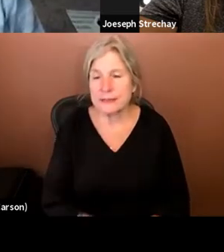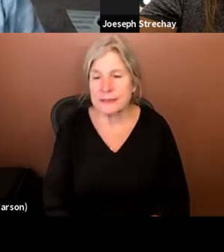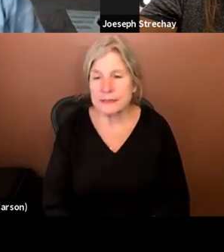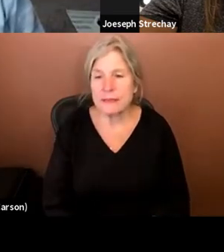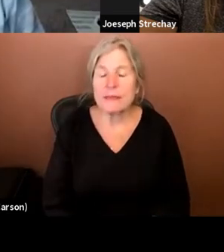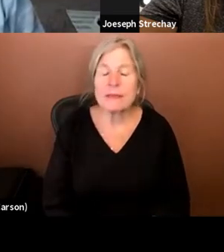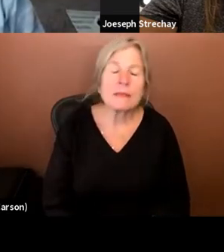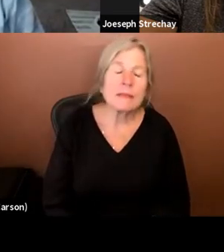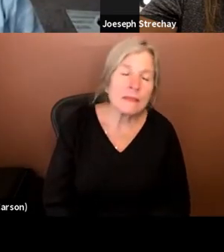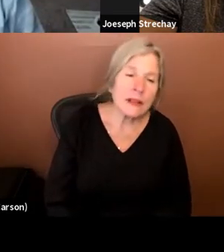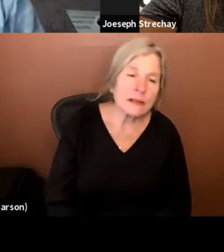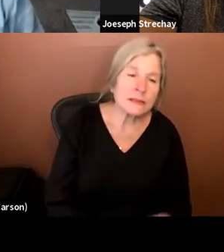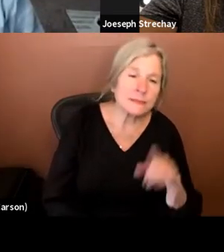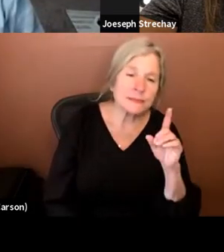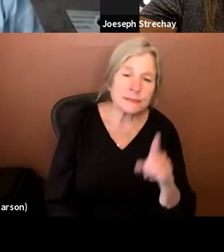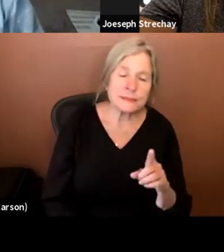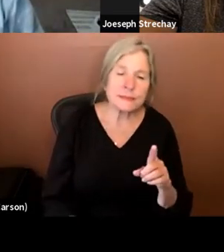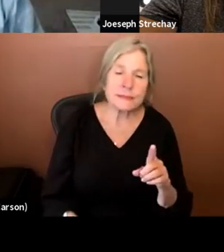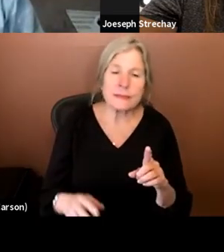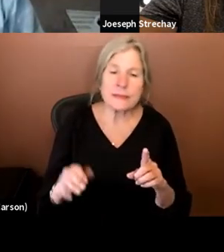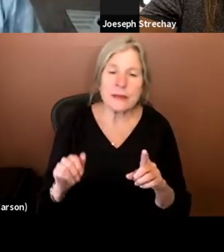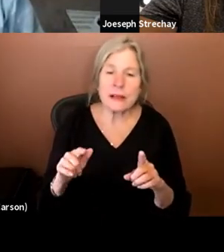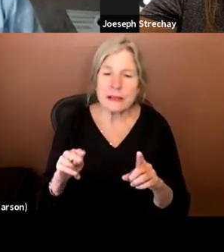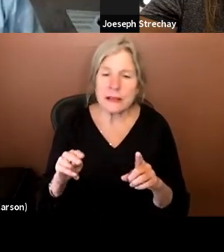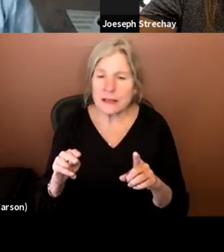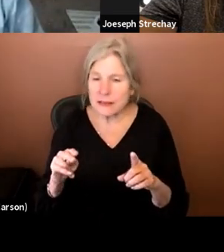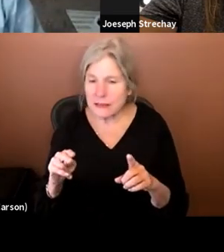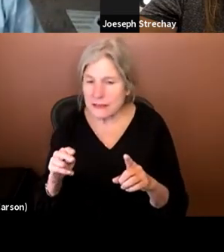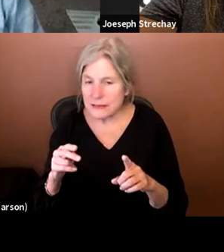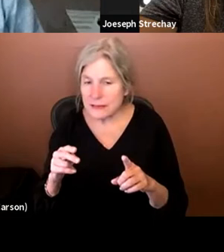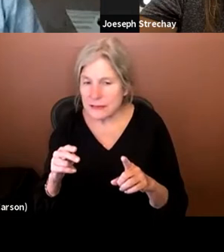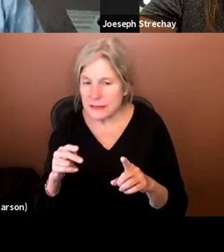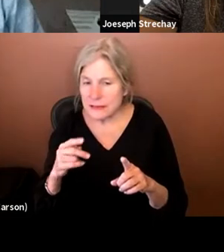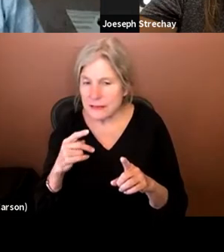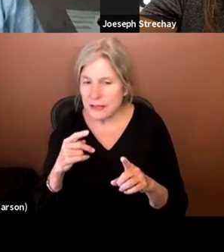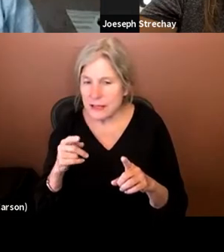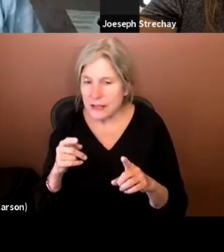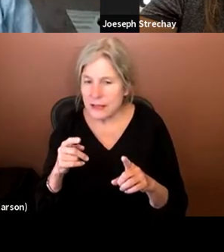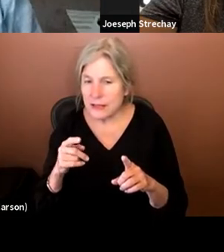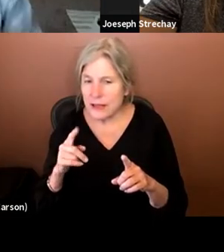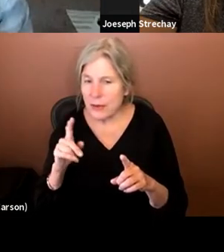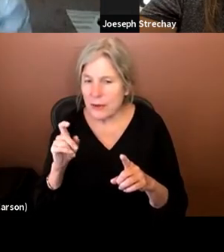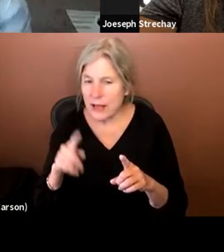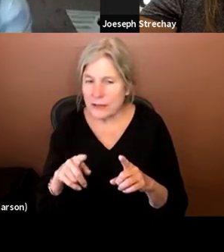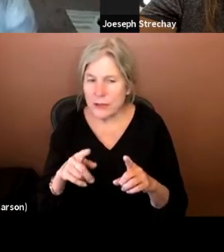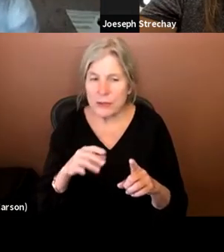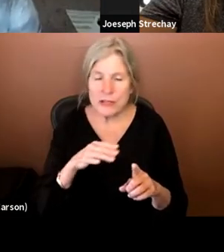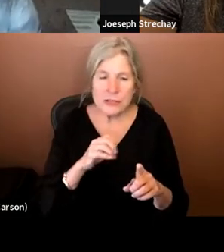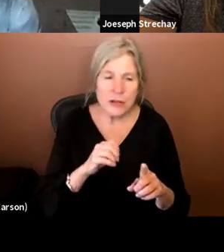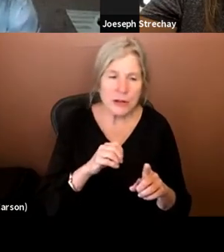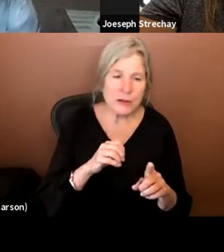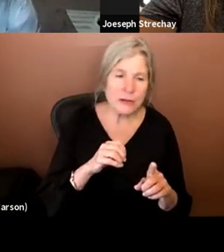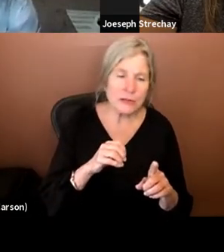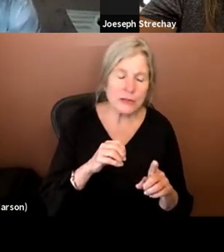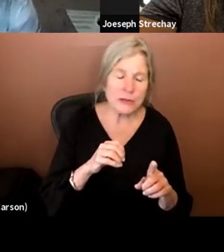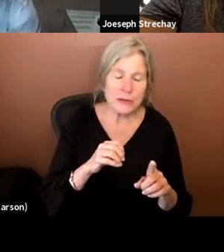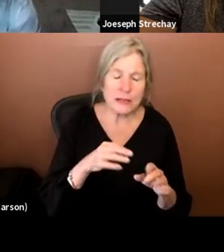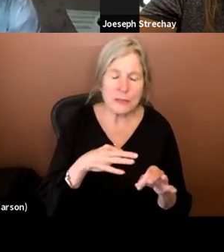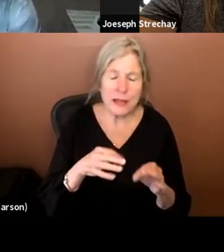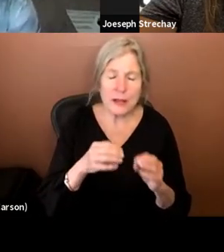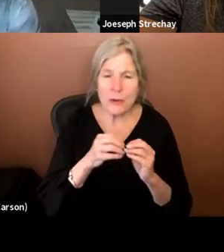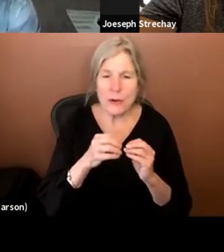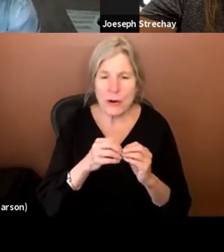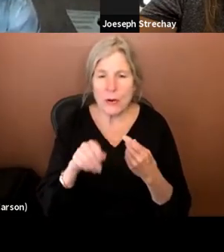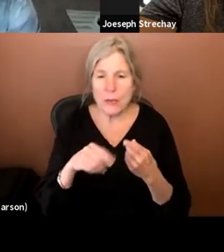So I'm going to ask, because you touched on this too, I'm going ask you and Joe to kind of expound on when you're